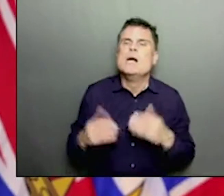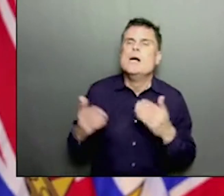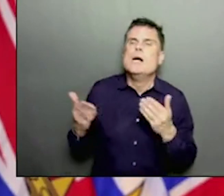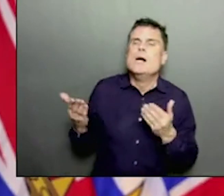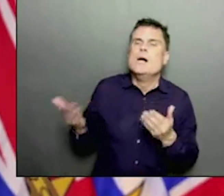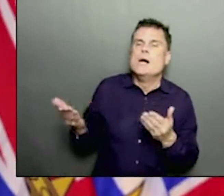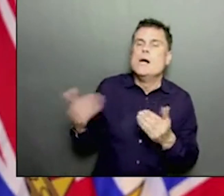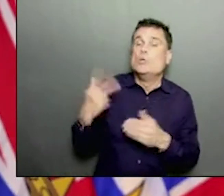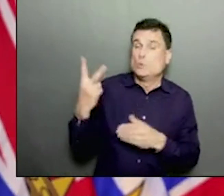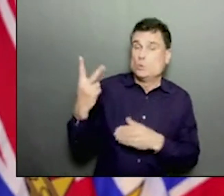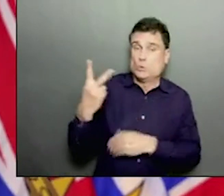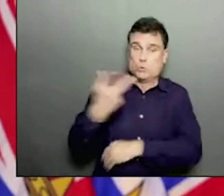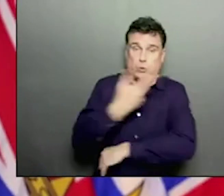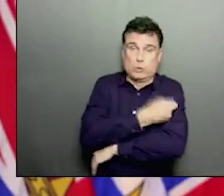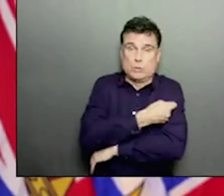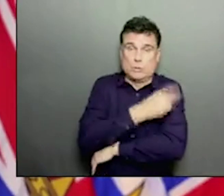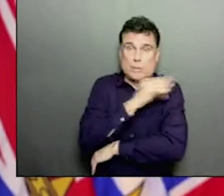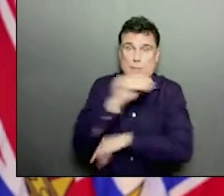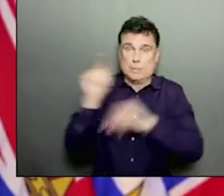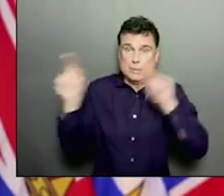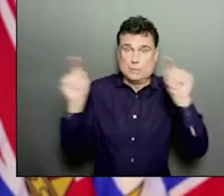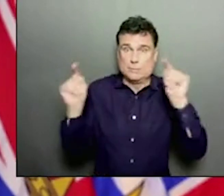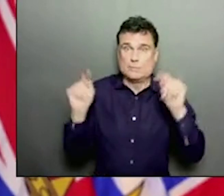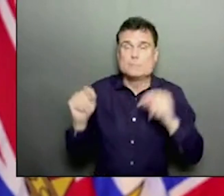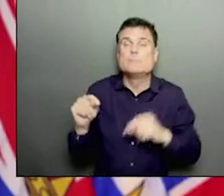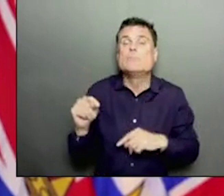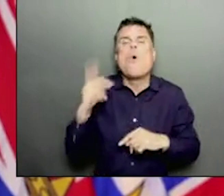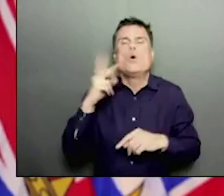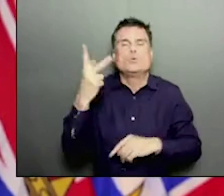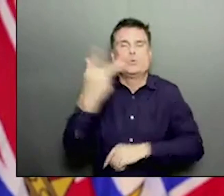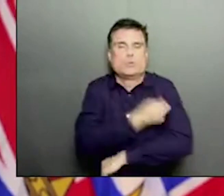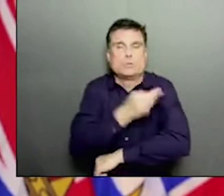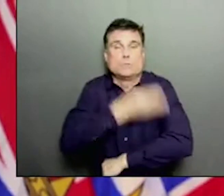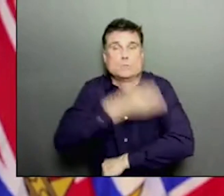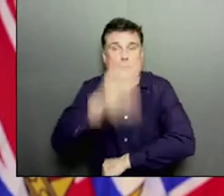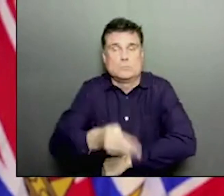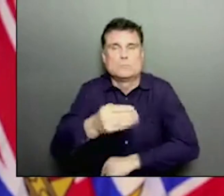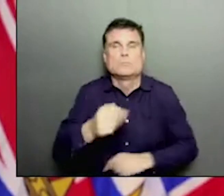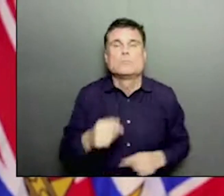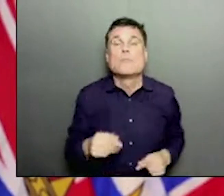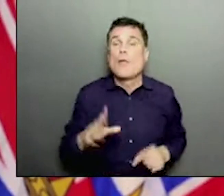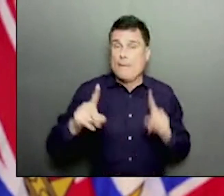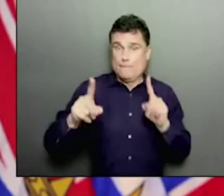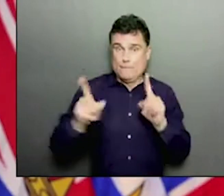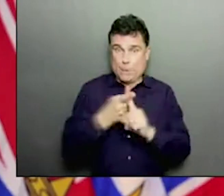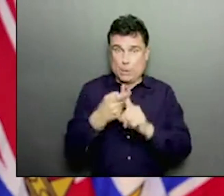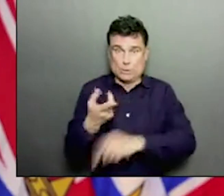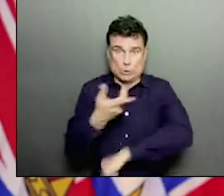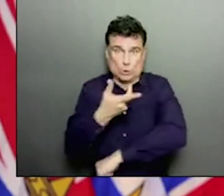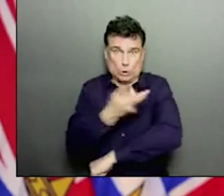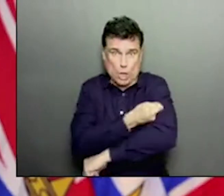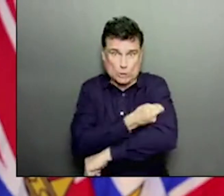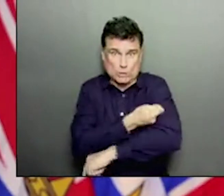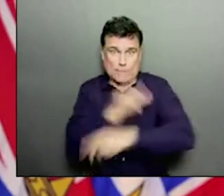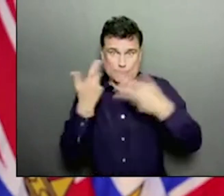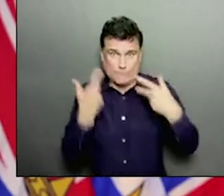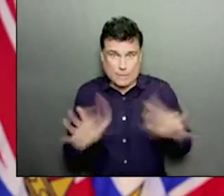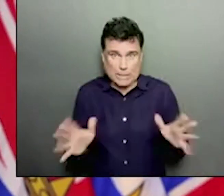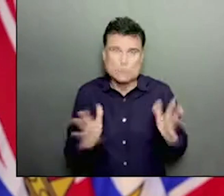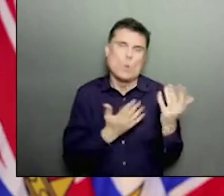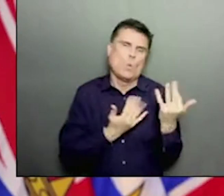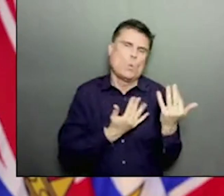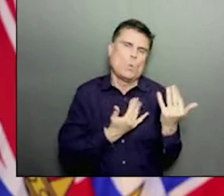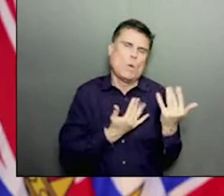just got the first dose and you haven't gotten your second dose yet, do we know what kind of